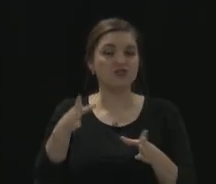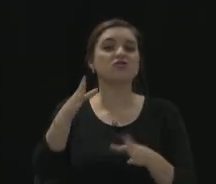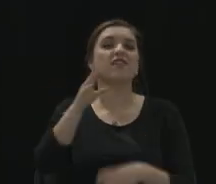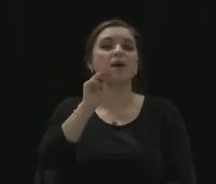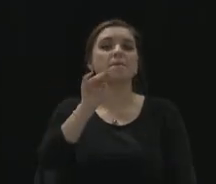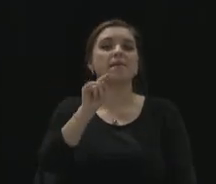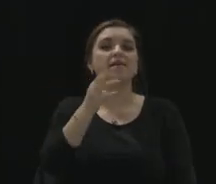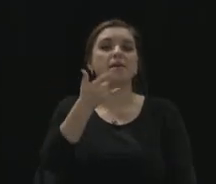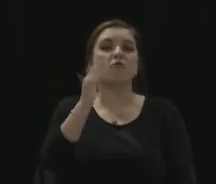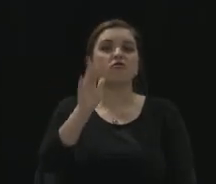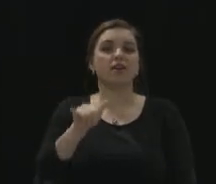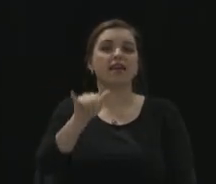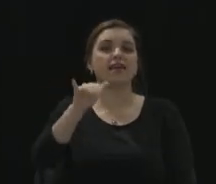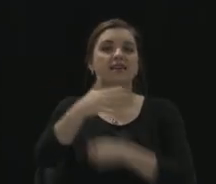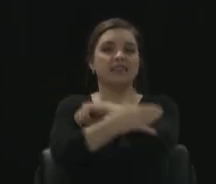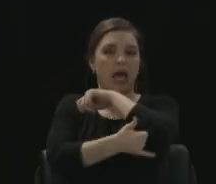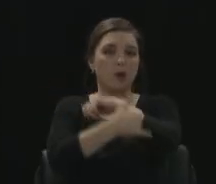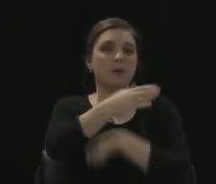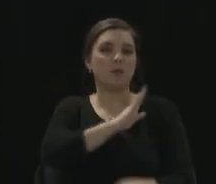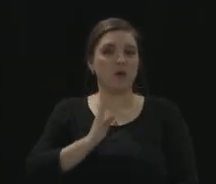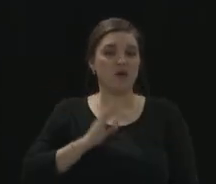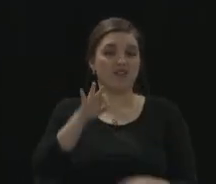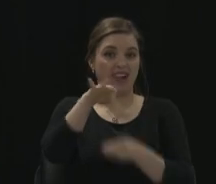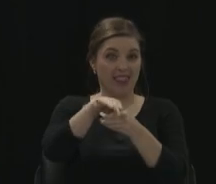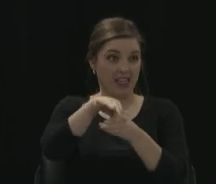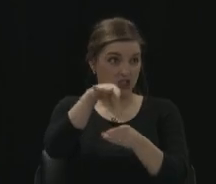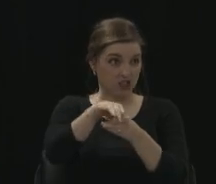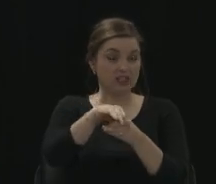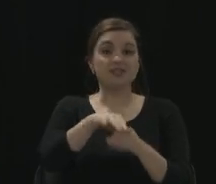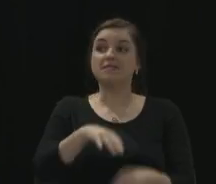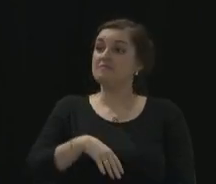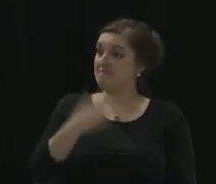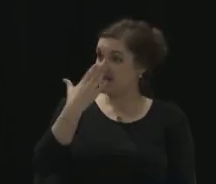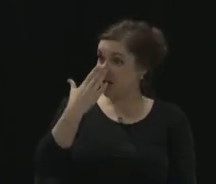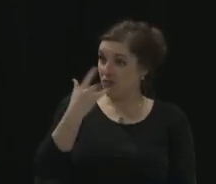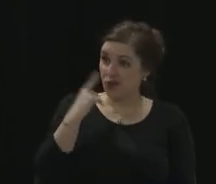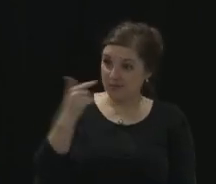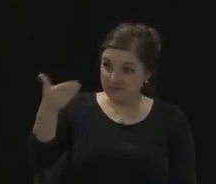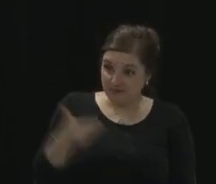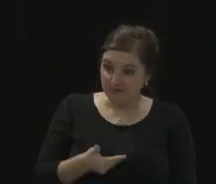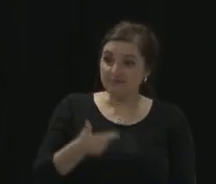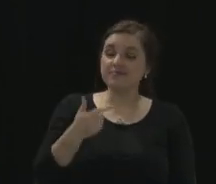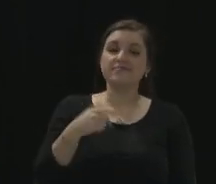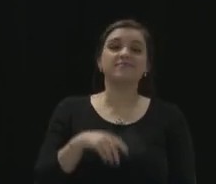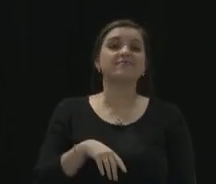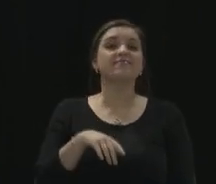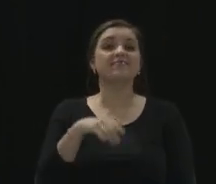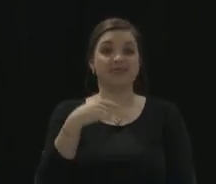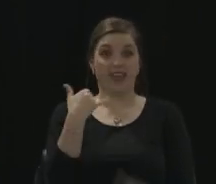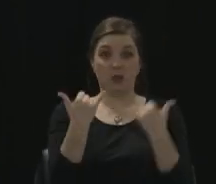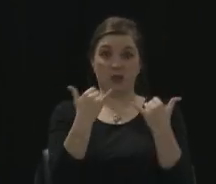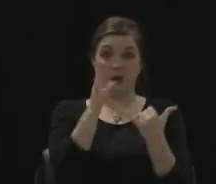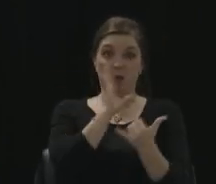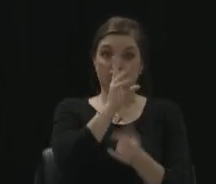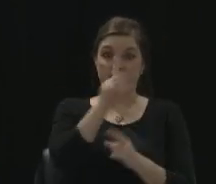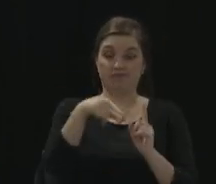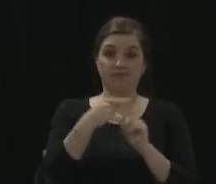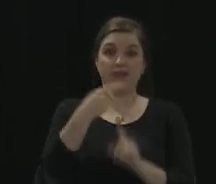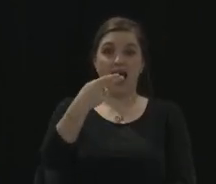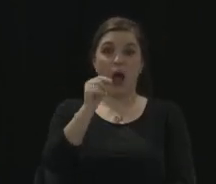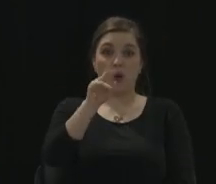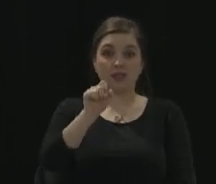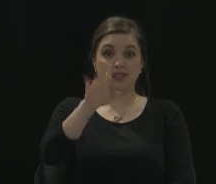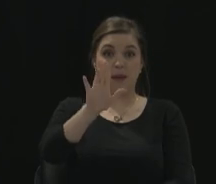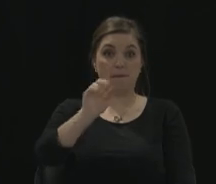having an opportunity to speak about the House Bill 458. Absolutely. And it is exactly what we're going to be talking about. Many of you